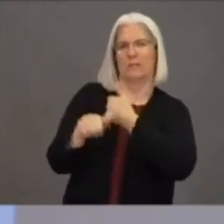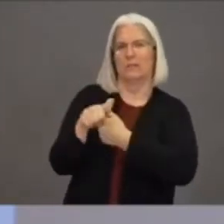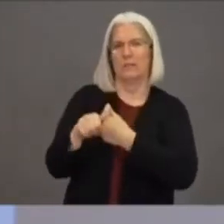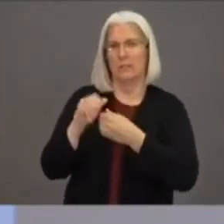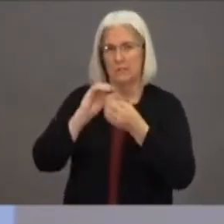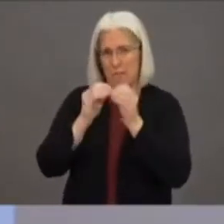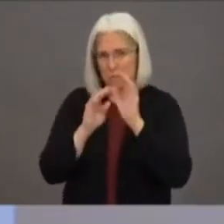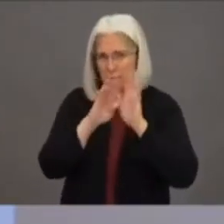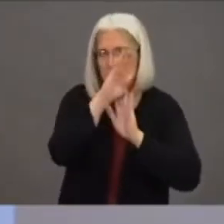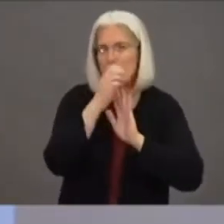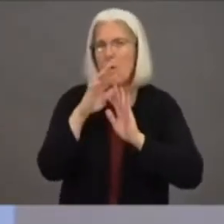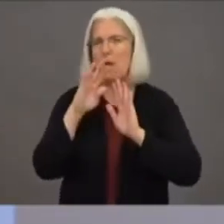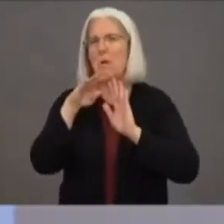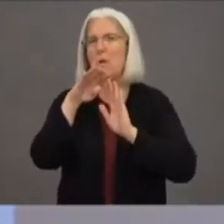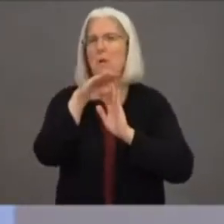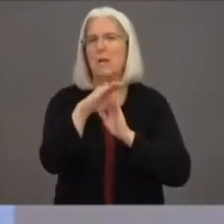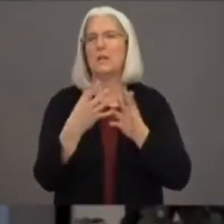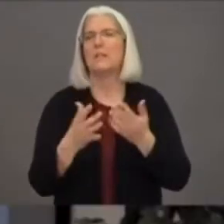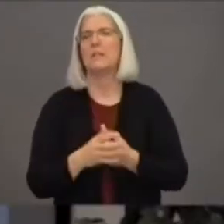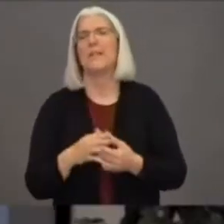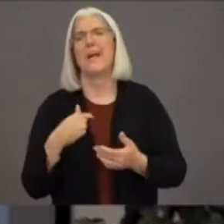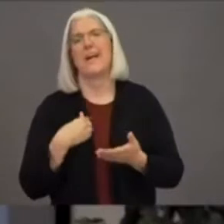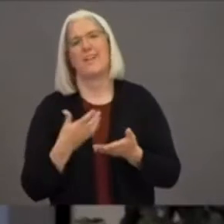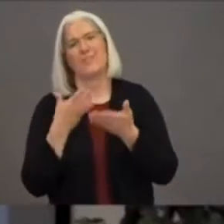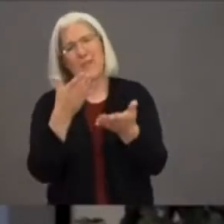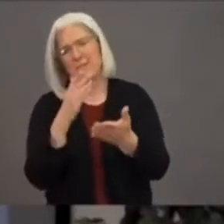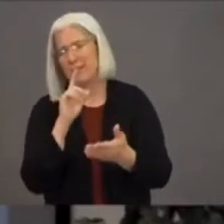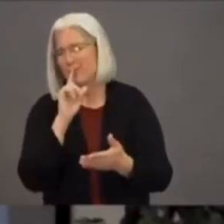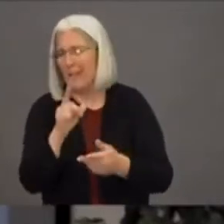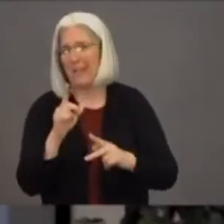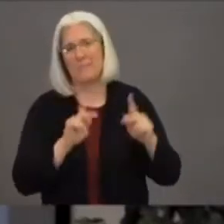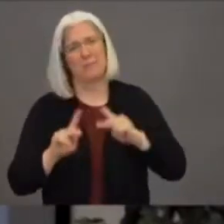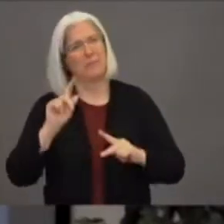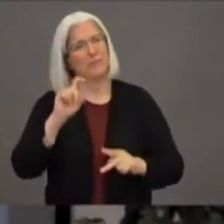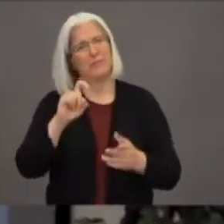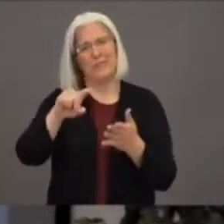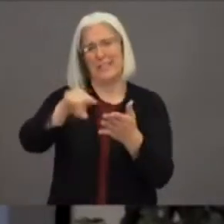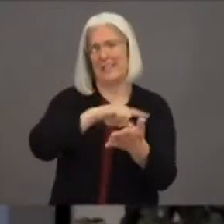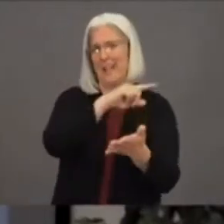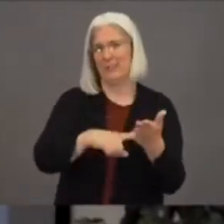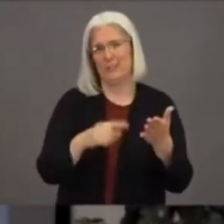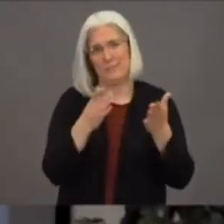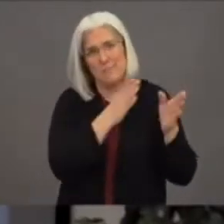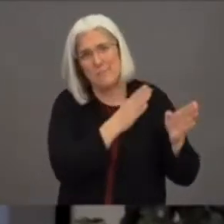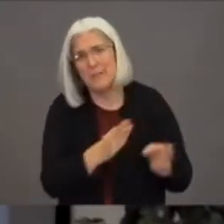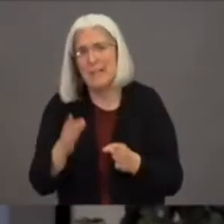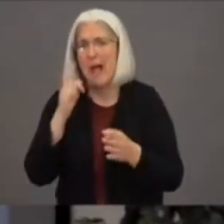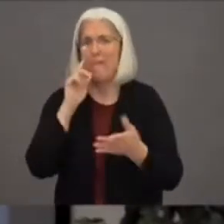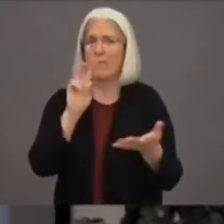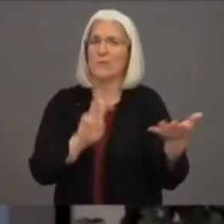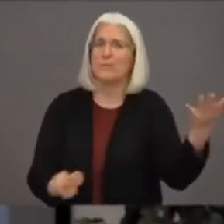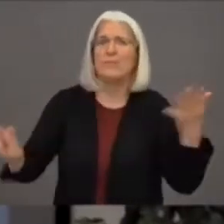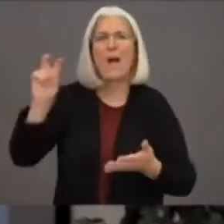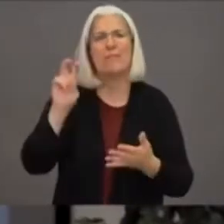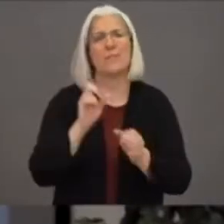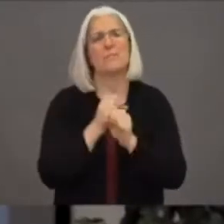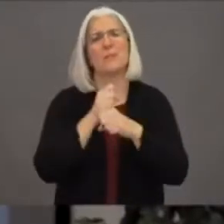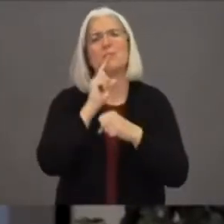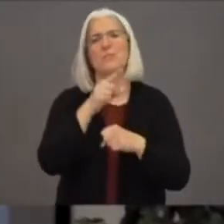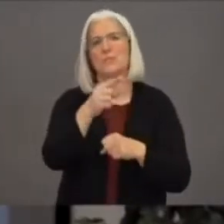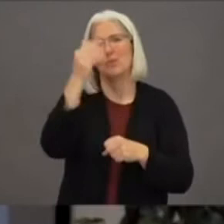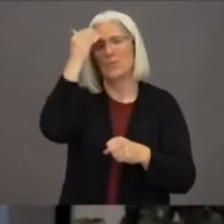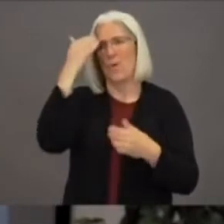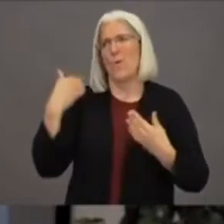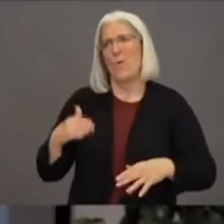at your destination. Thank you. Therefore, we're also recommending for people to quarantine once they come back to the Bay